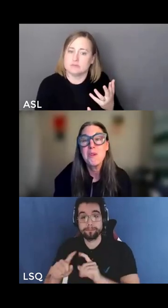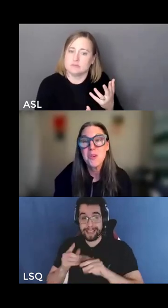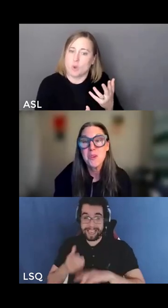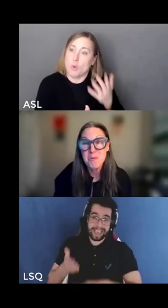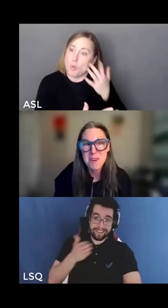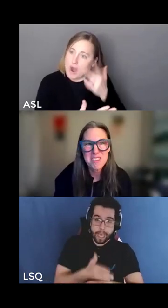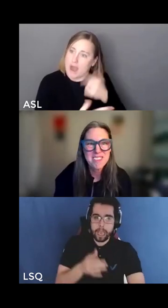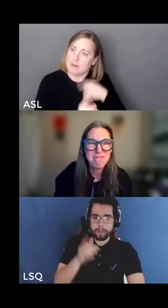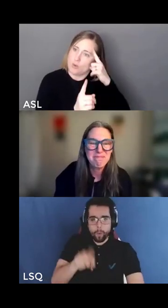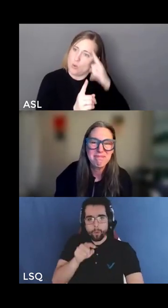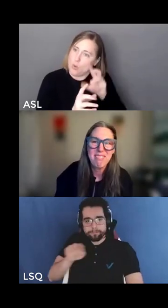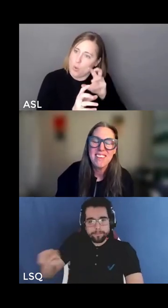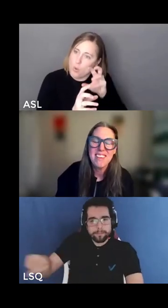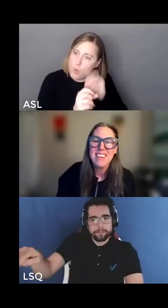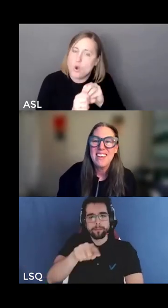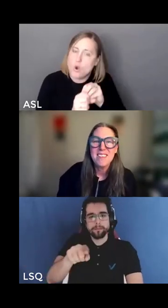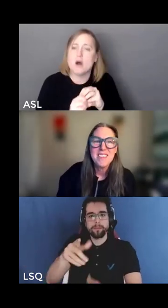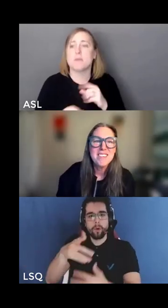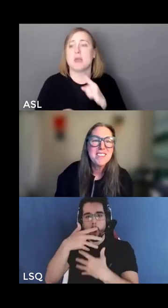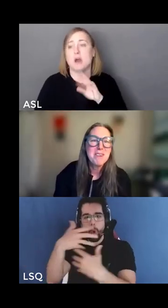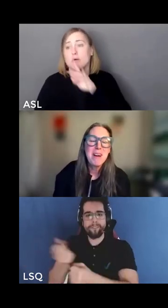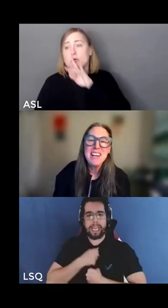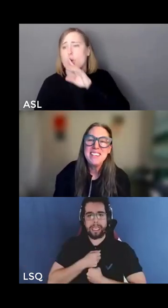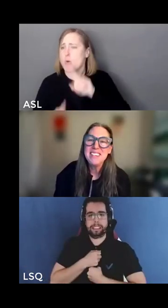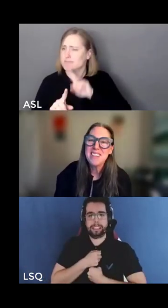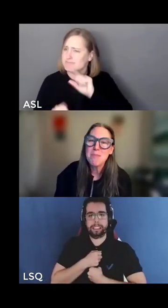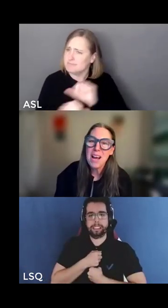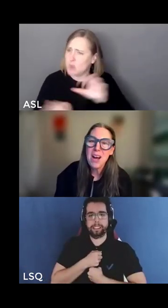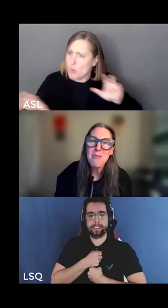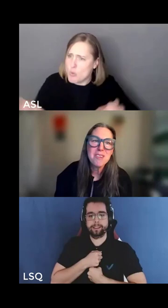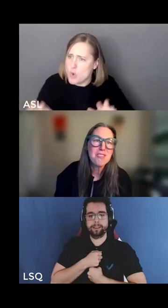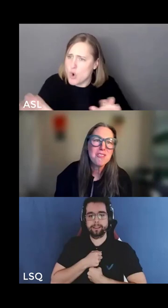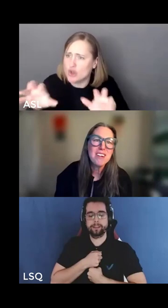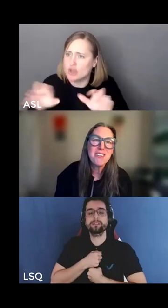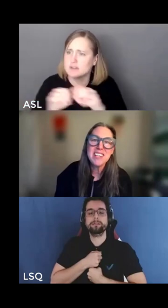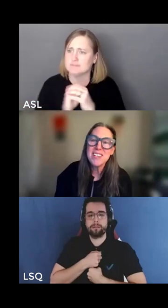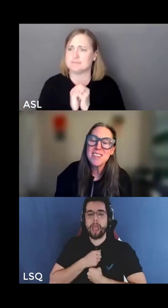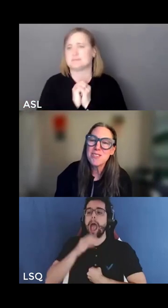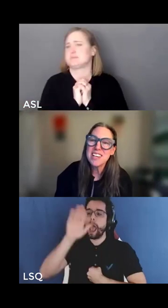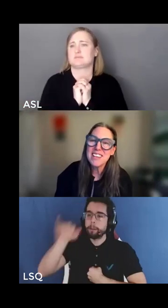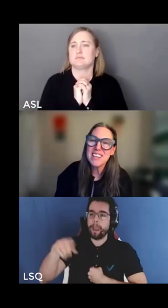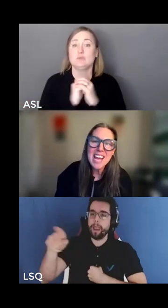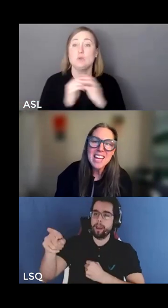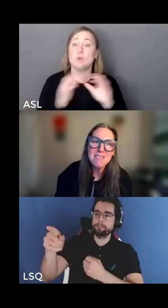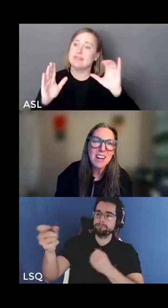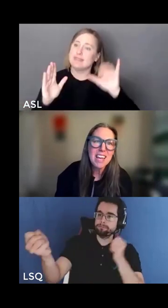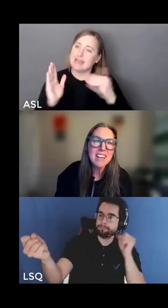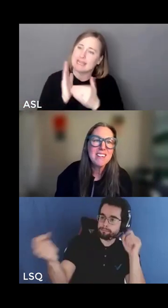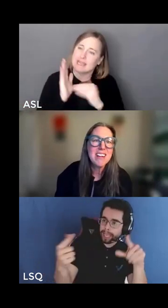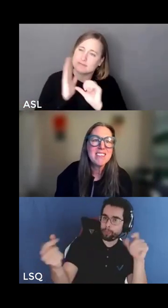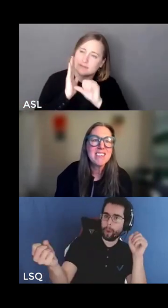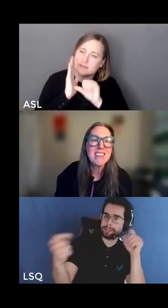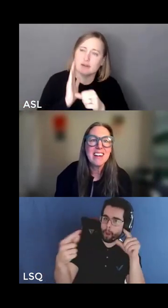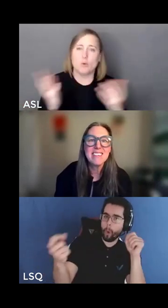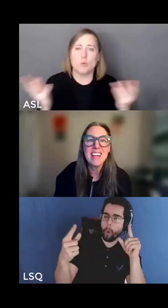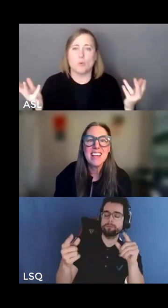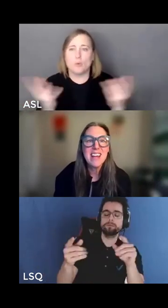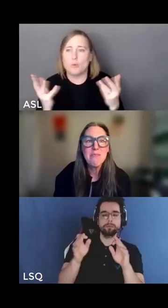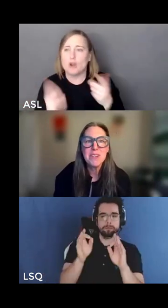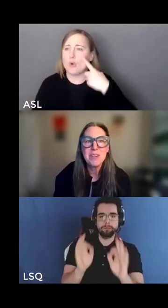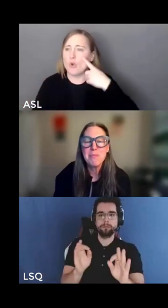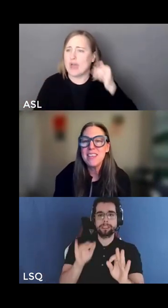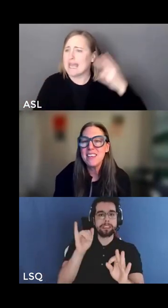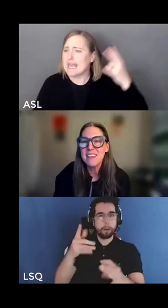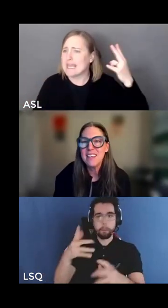more than just words so this is the reminder it's about how we are structured in history and that any of our anti-racist action